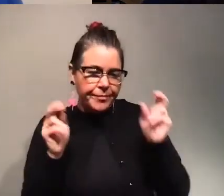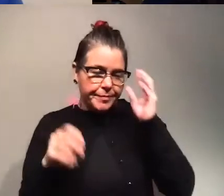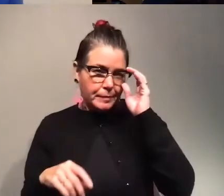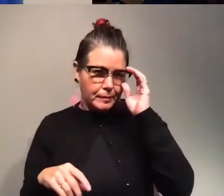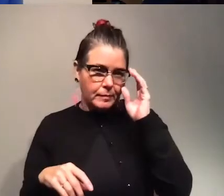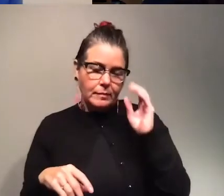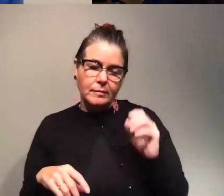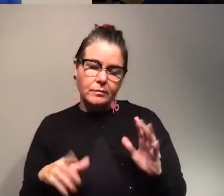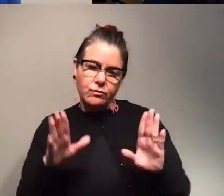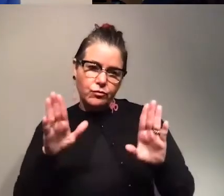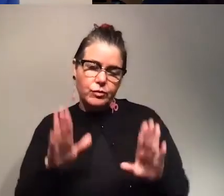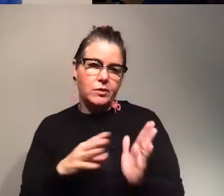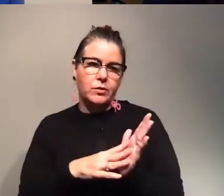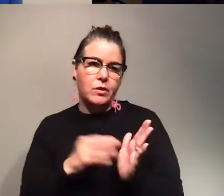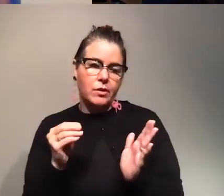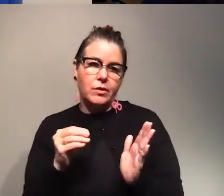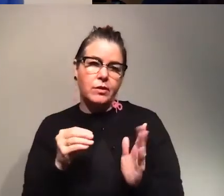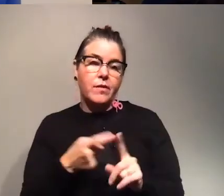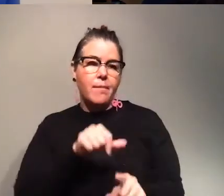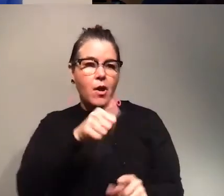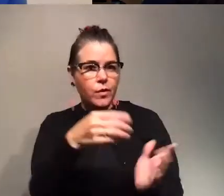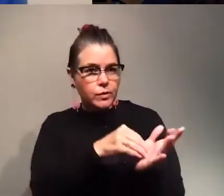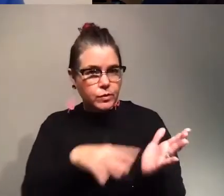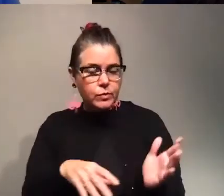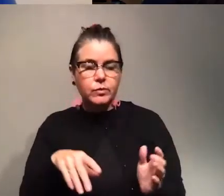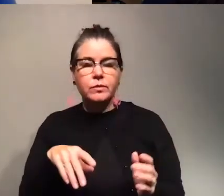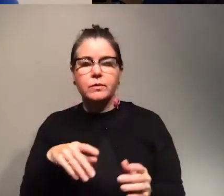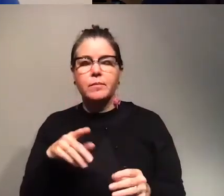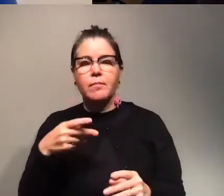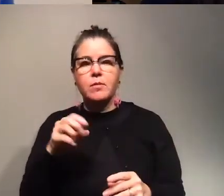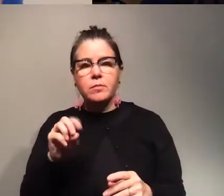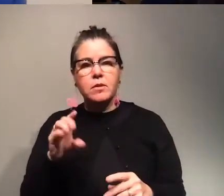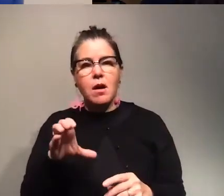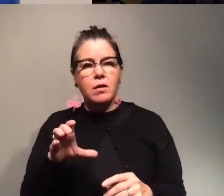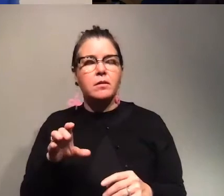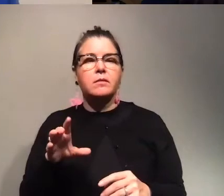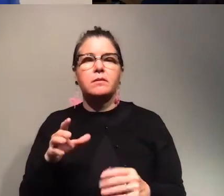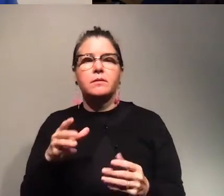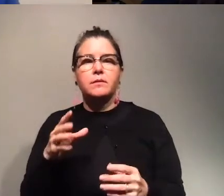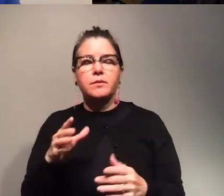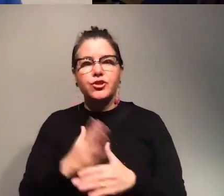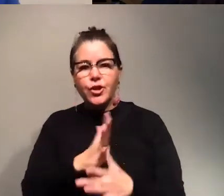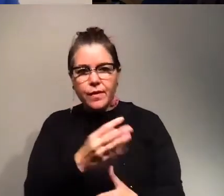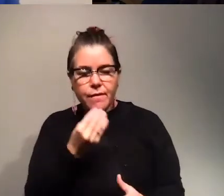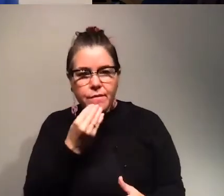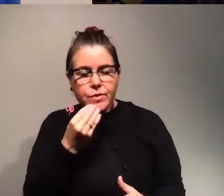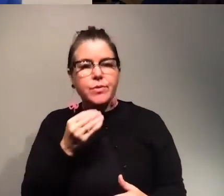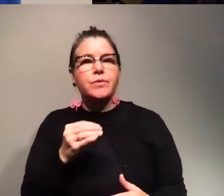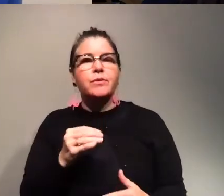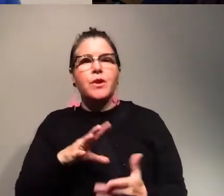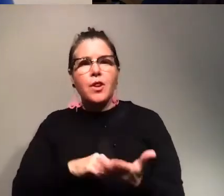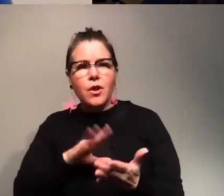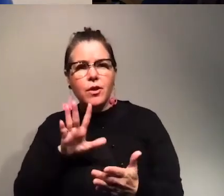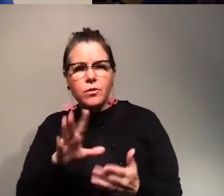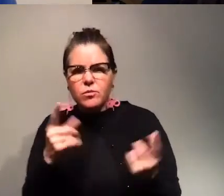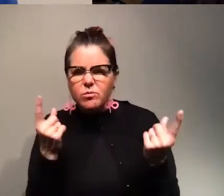been great just to learn from students and postdocs their traditions share their food learn about uh what